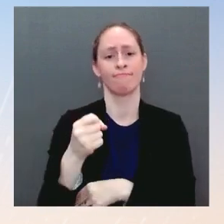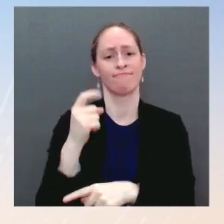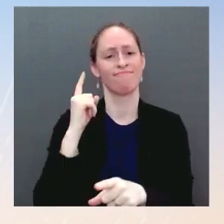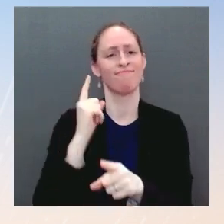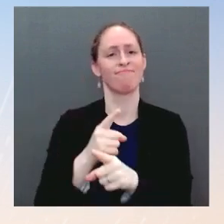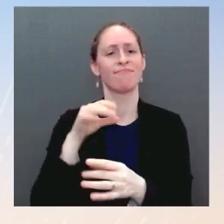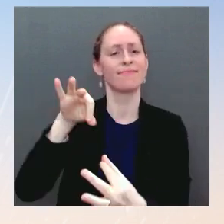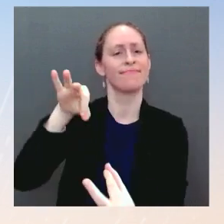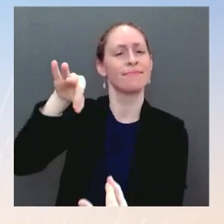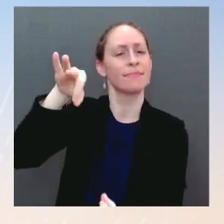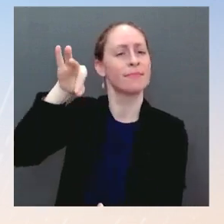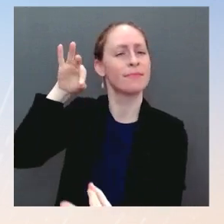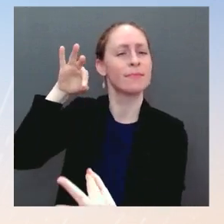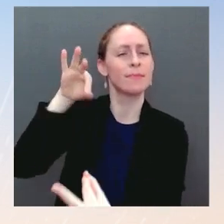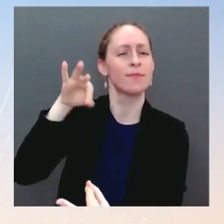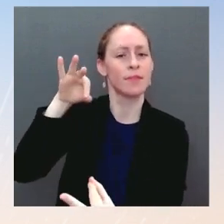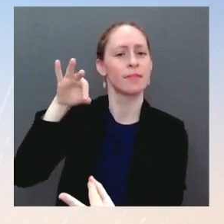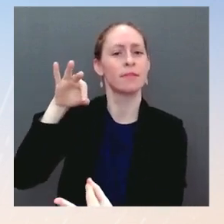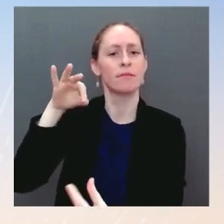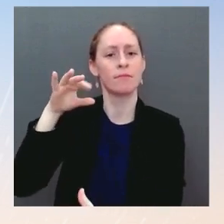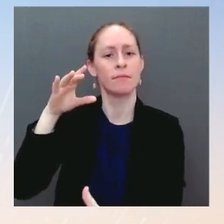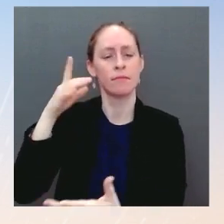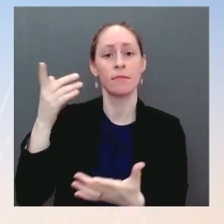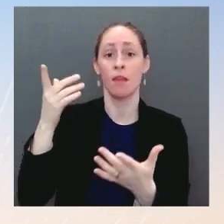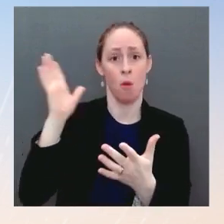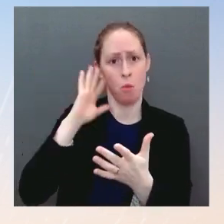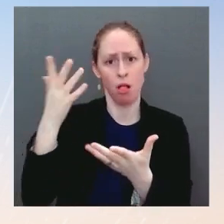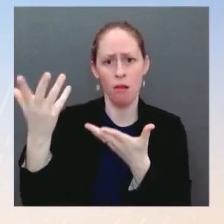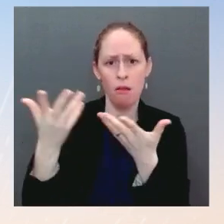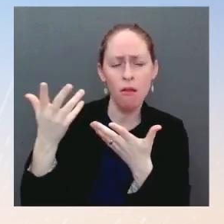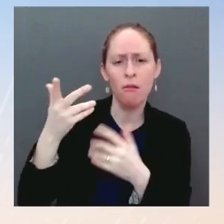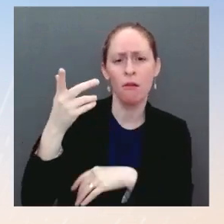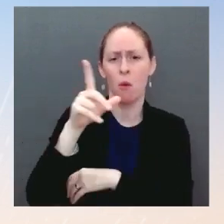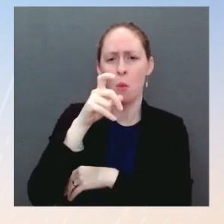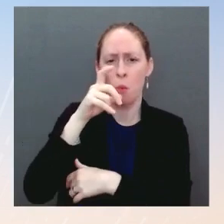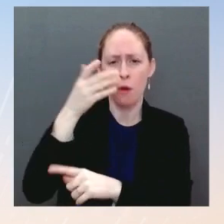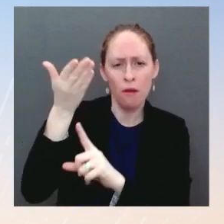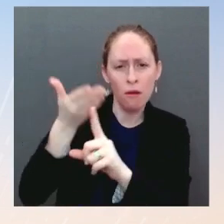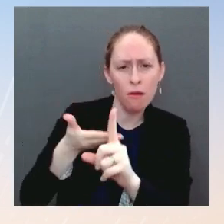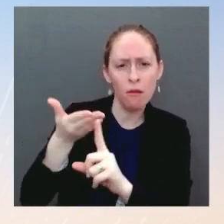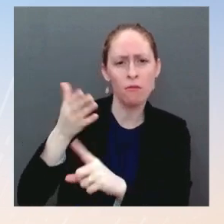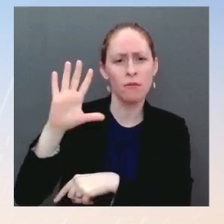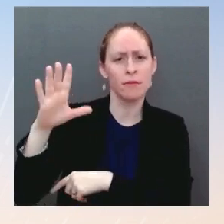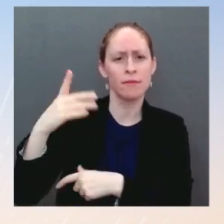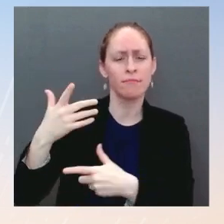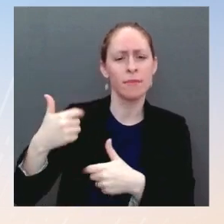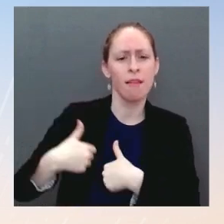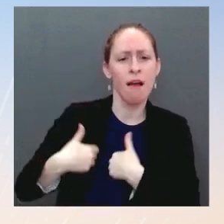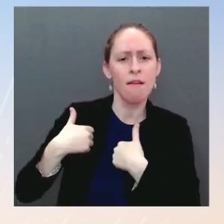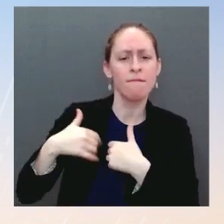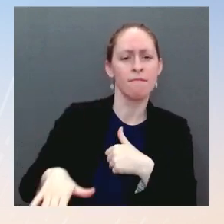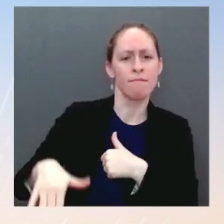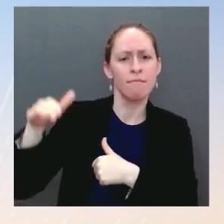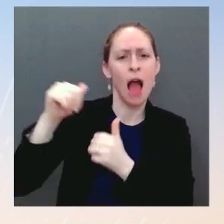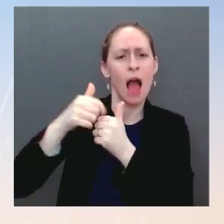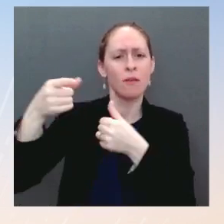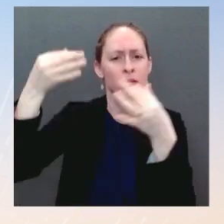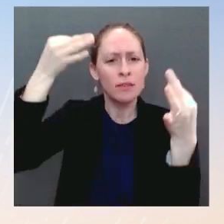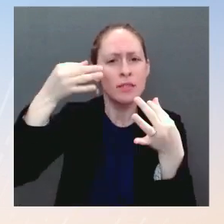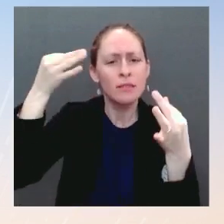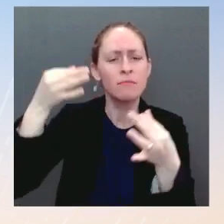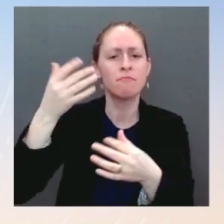will study their records carefully, and he is going to take all of the advice he can get. So, what he brings to it is experience